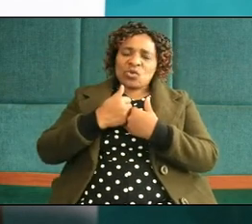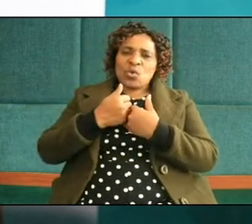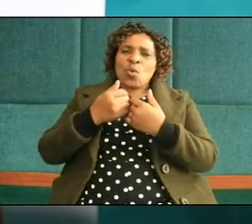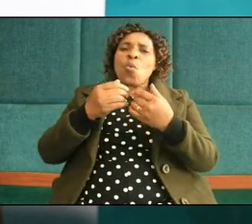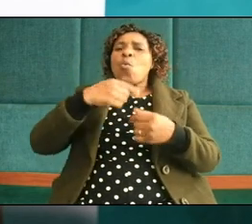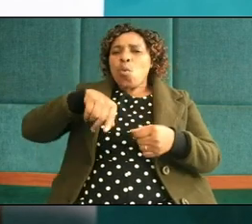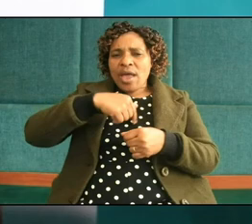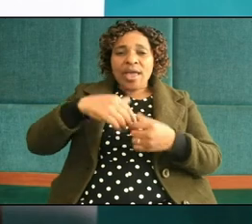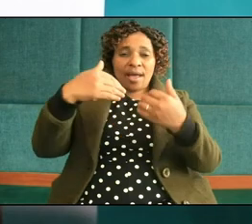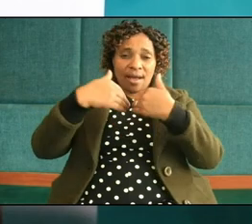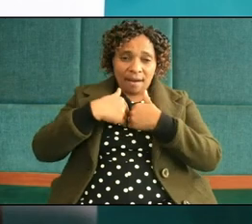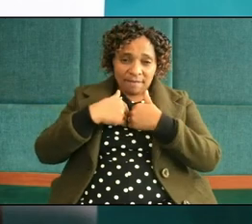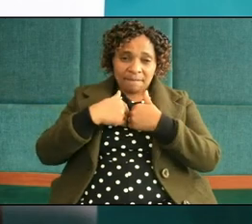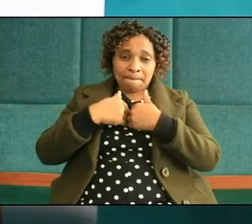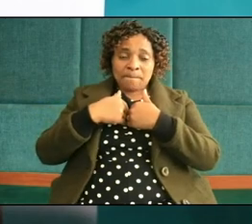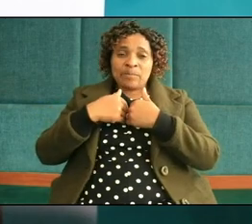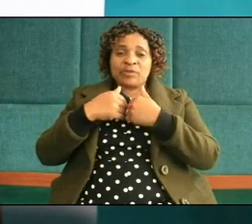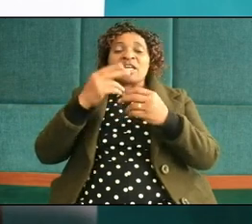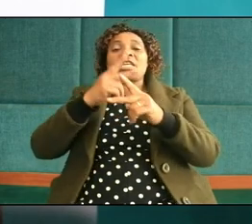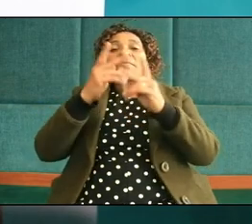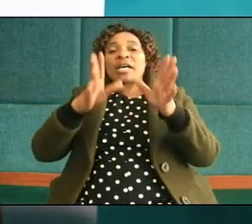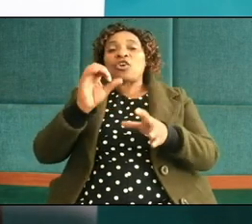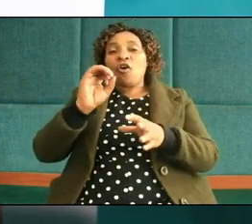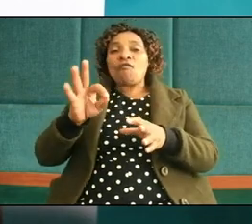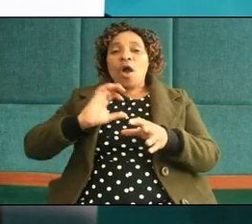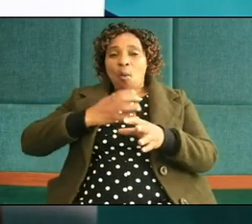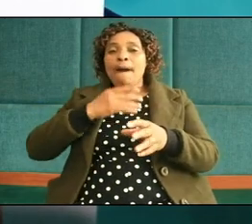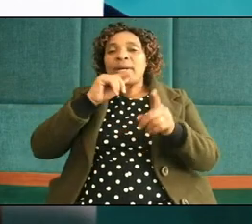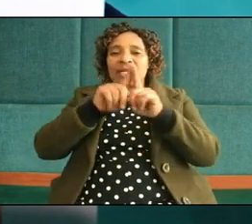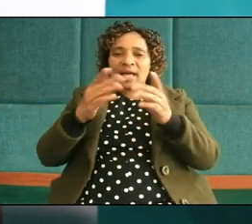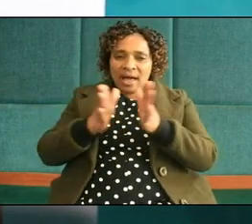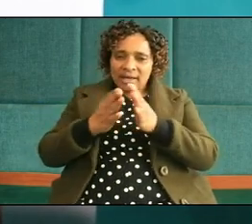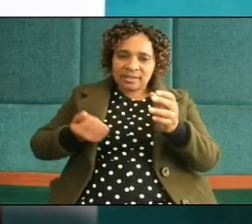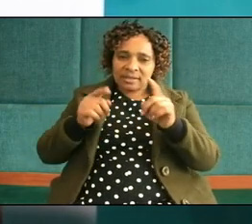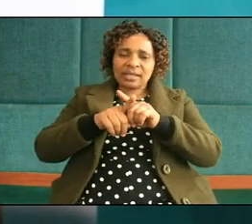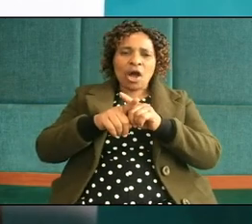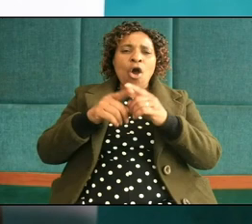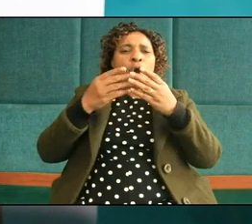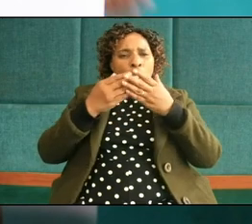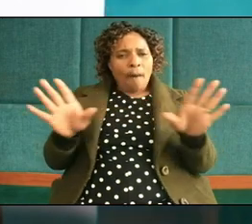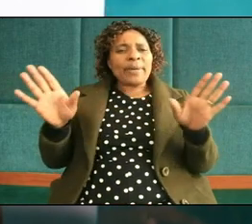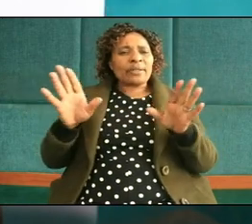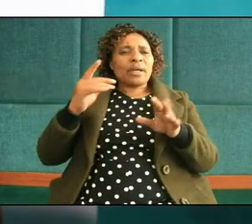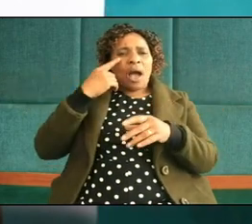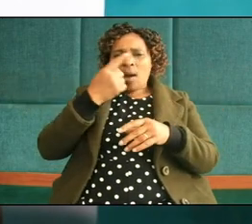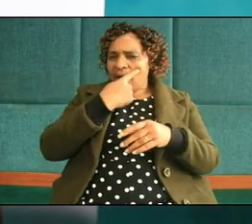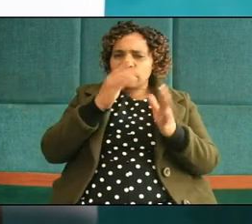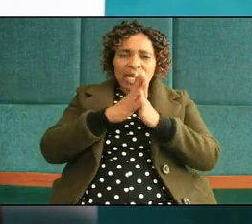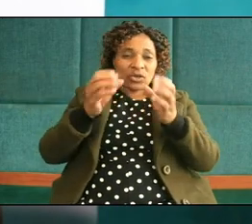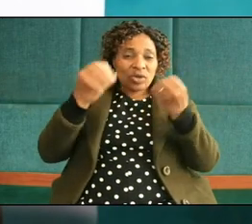we are our brothers and sisters keepers we need to open our eyes hallelujah in